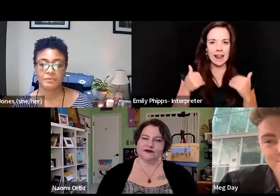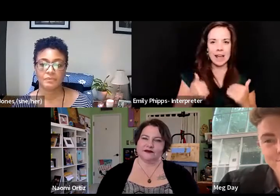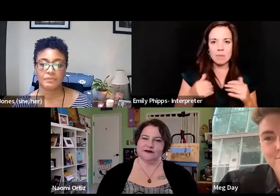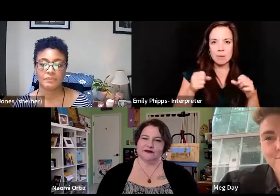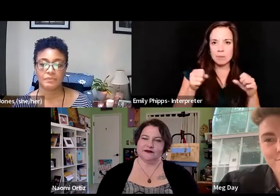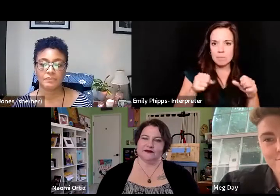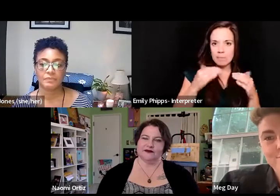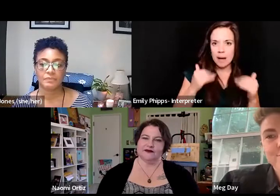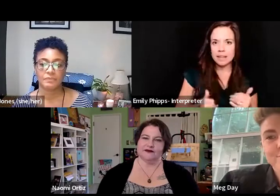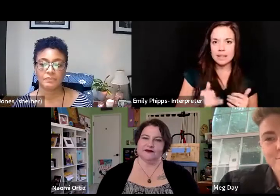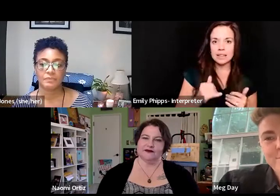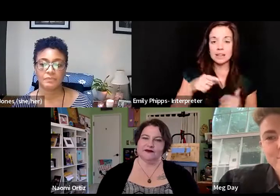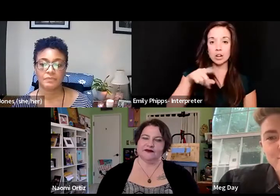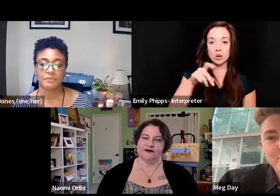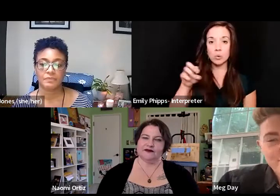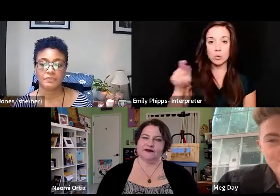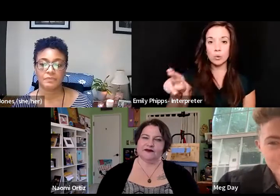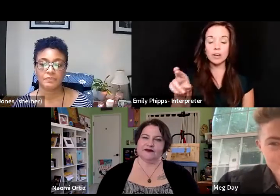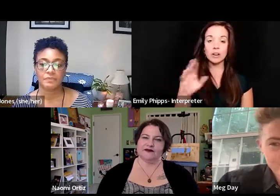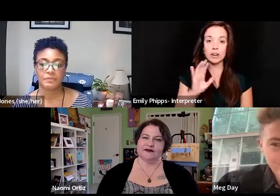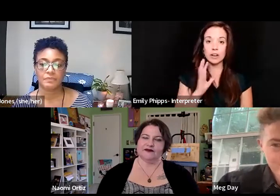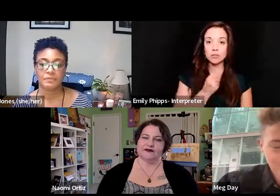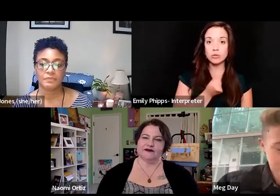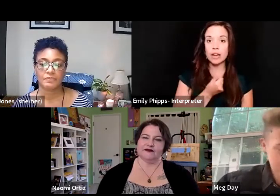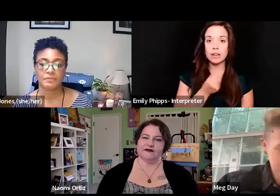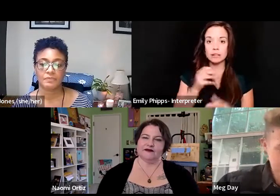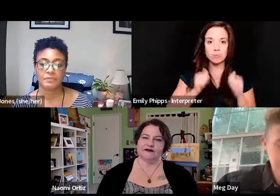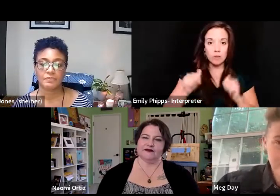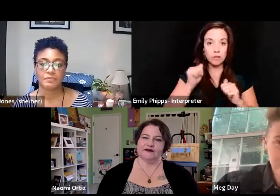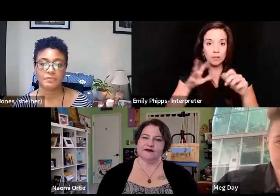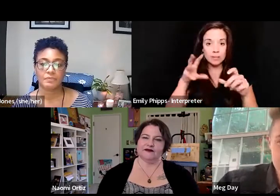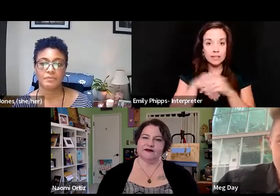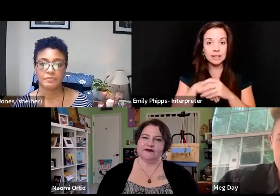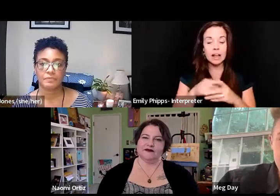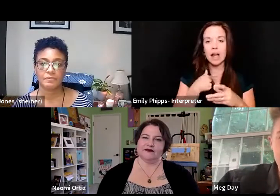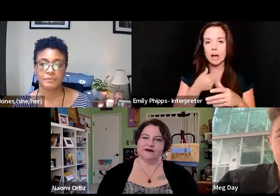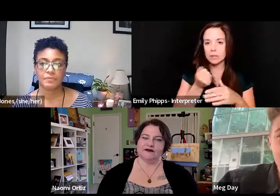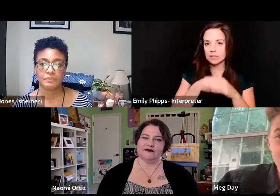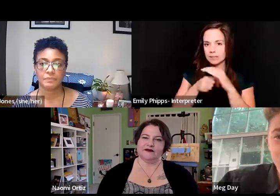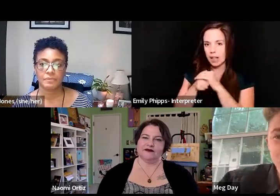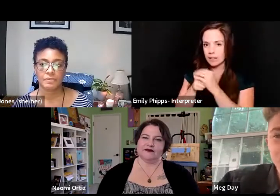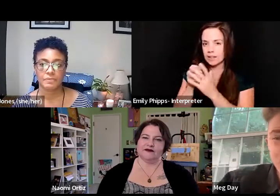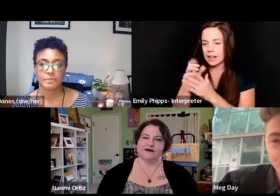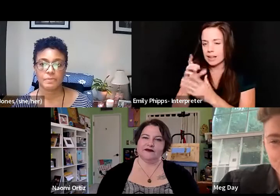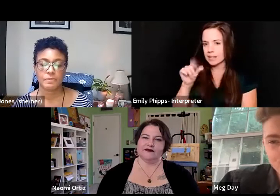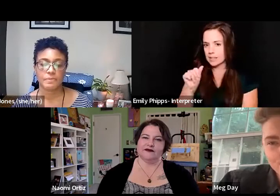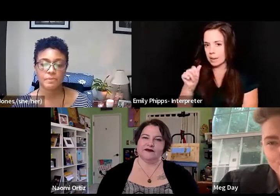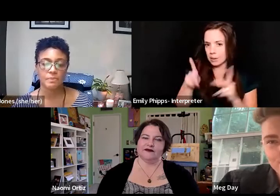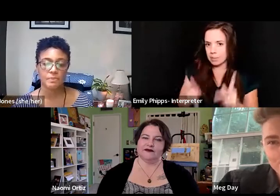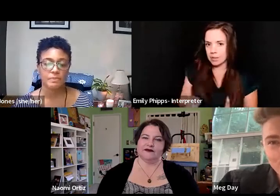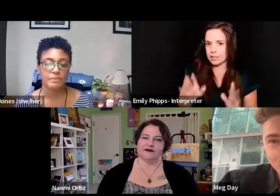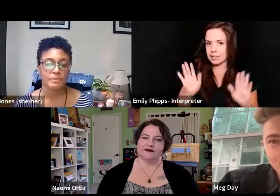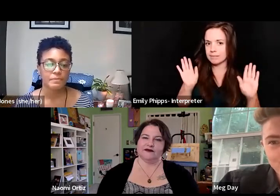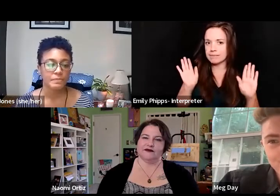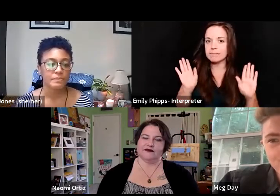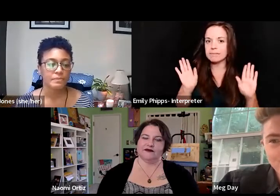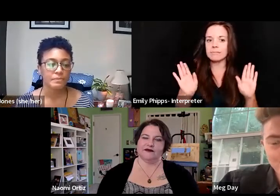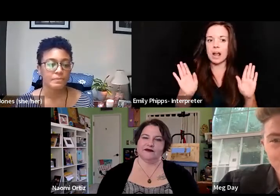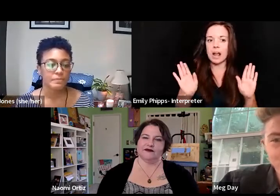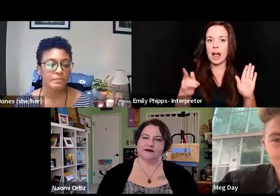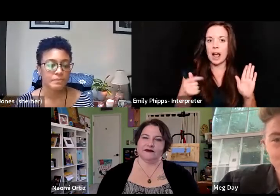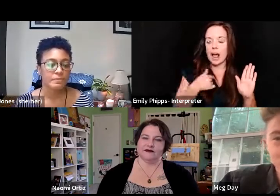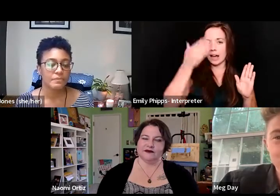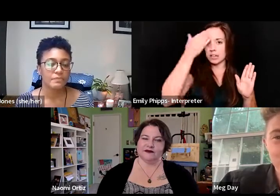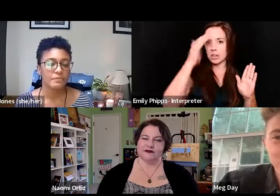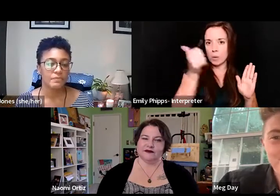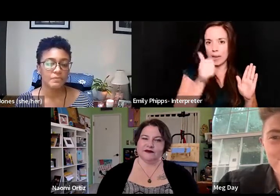of color performance art scene I was a part of in Oakland because I was closeted as a disabled person. Right. And I didn't know anyone. I was like,